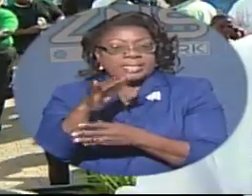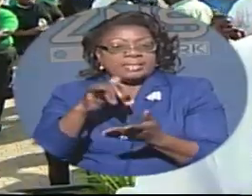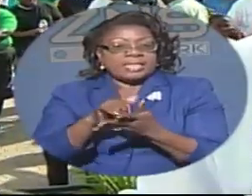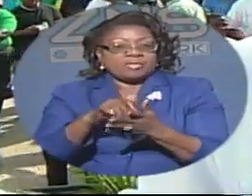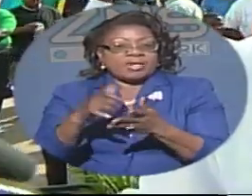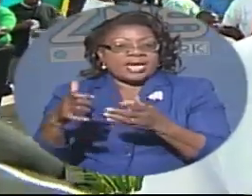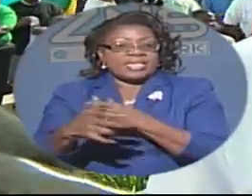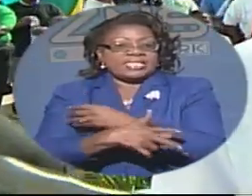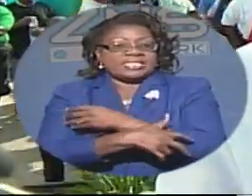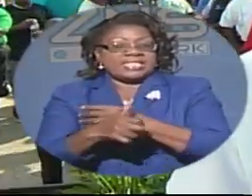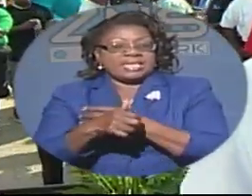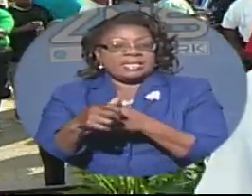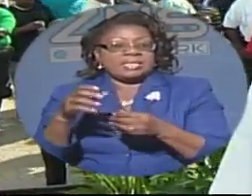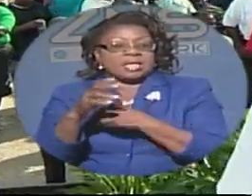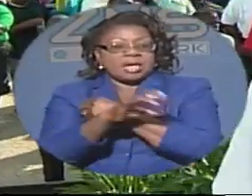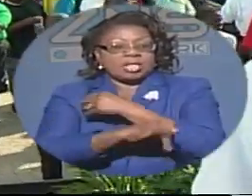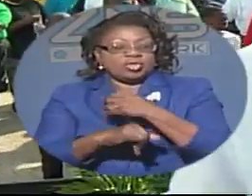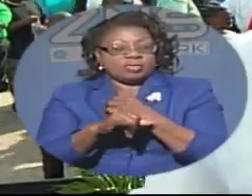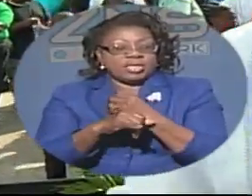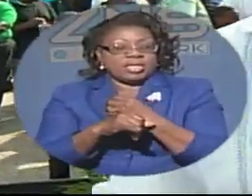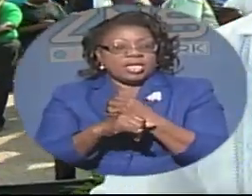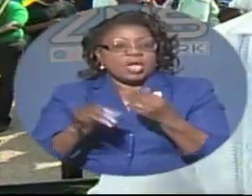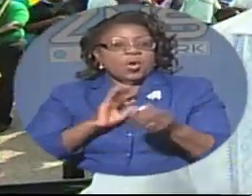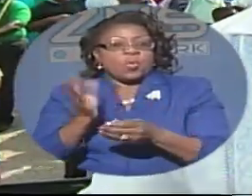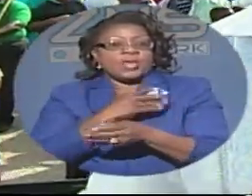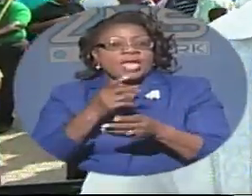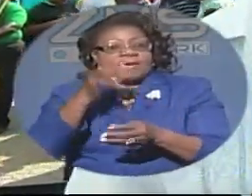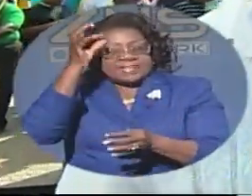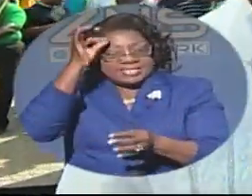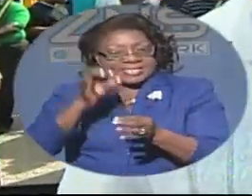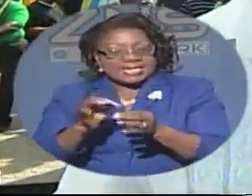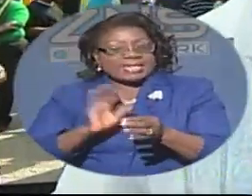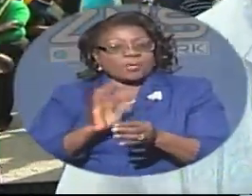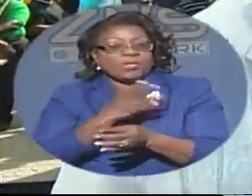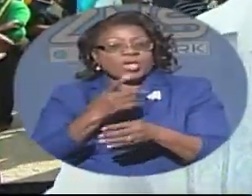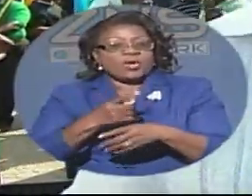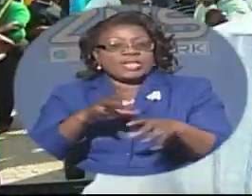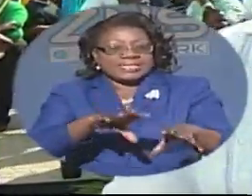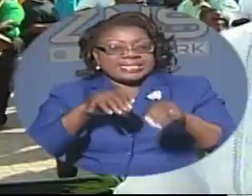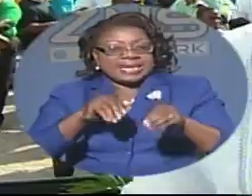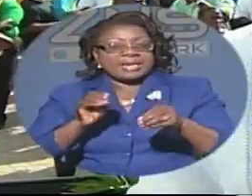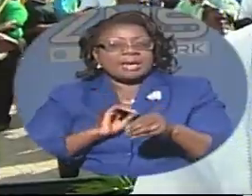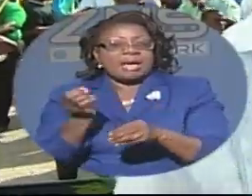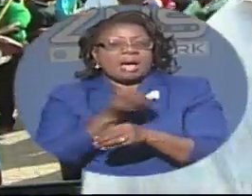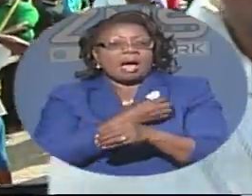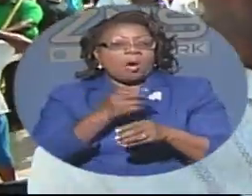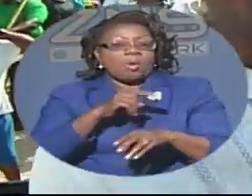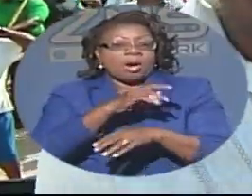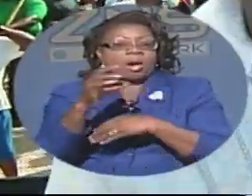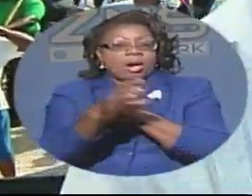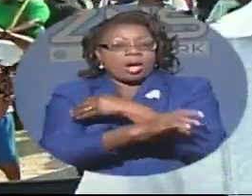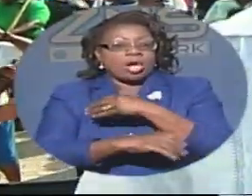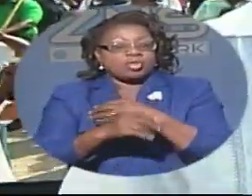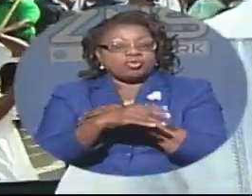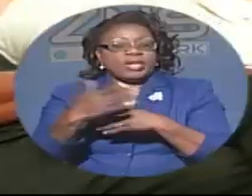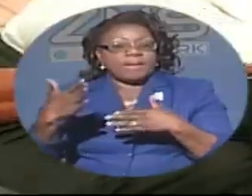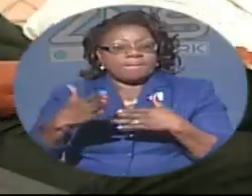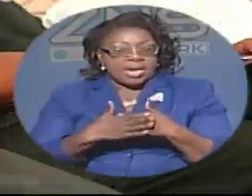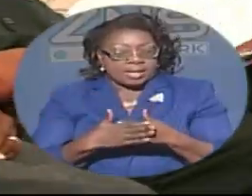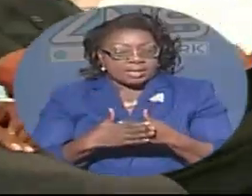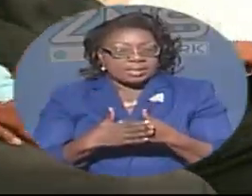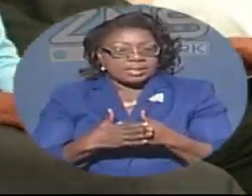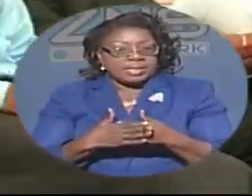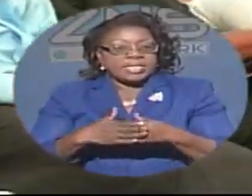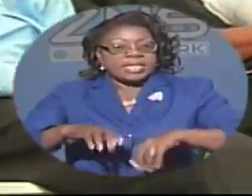who have decided we are going to stand up and take our nation back dr monroe says following the three-day event they intend to present